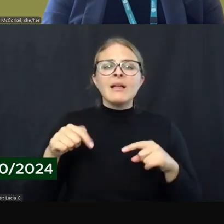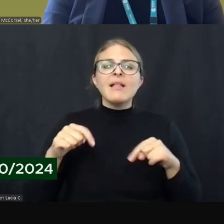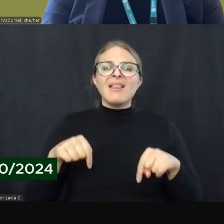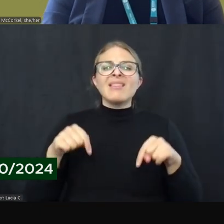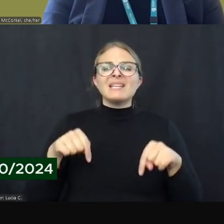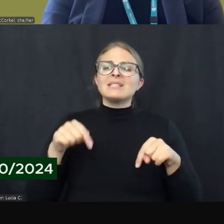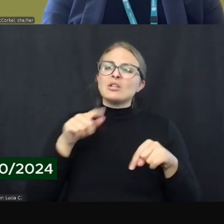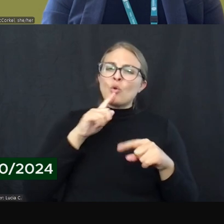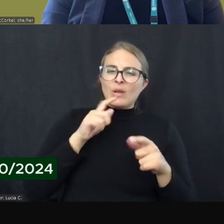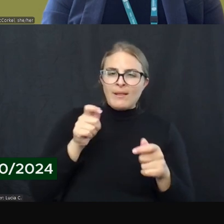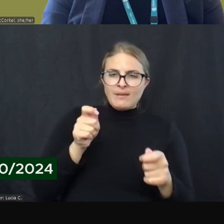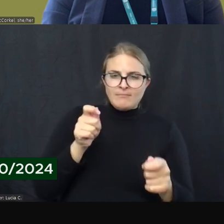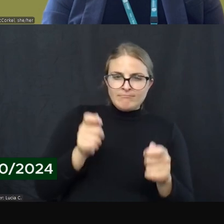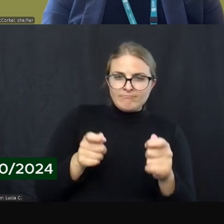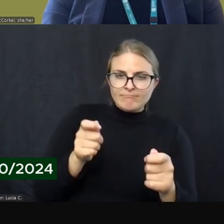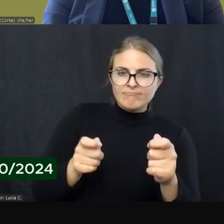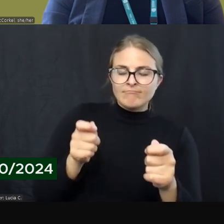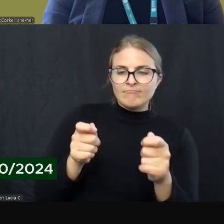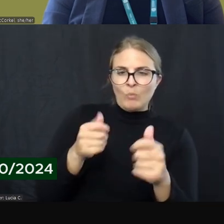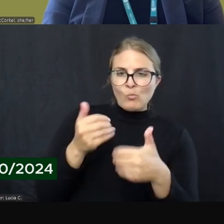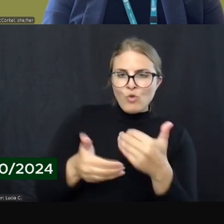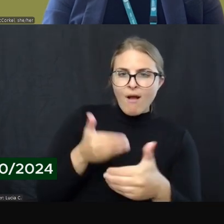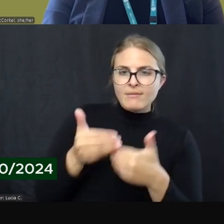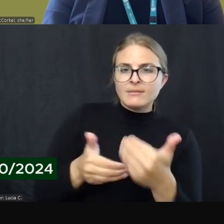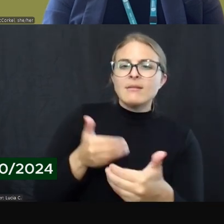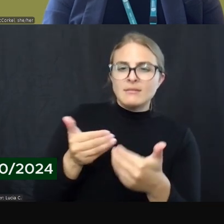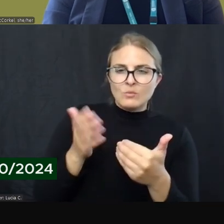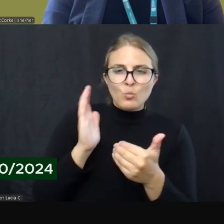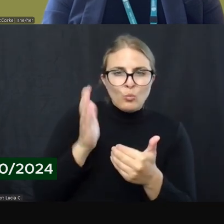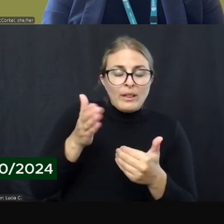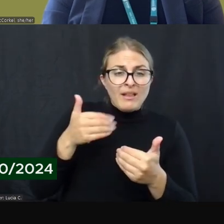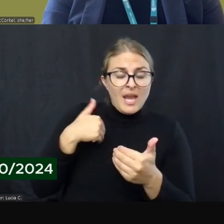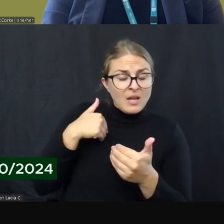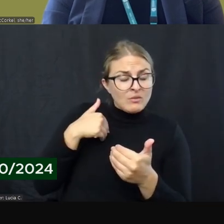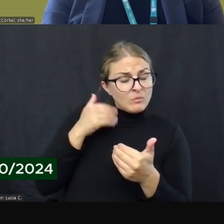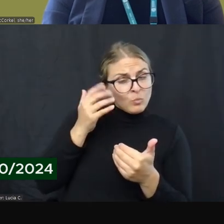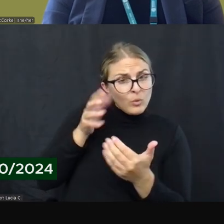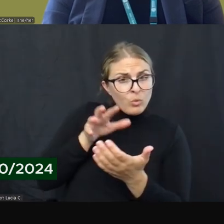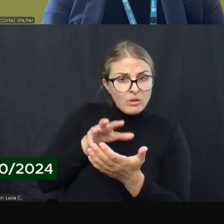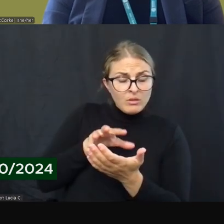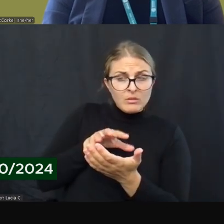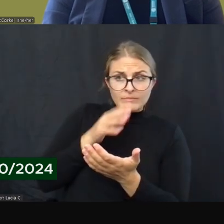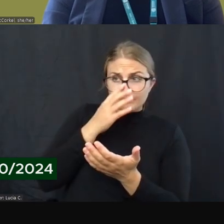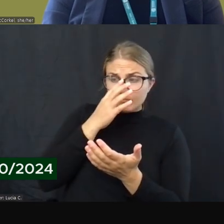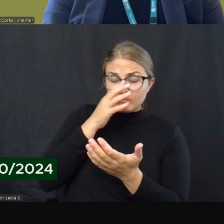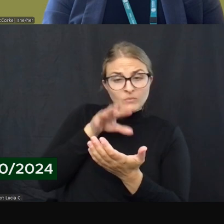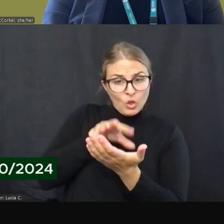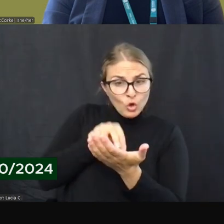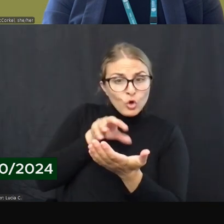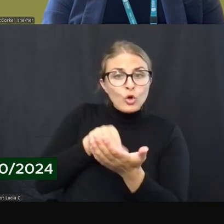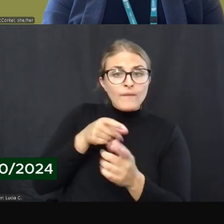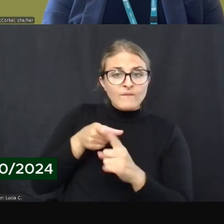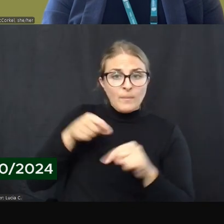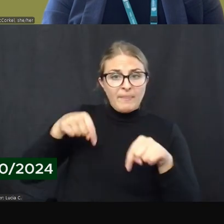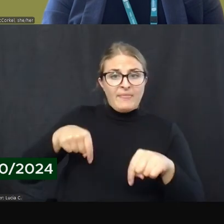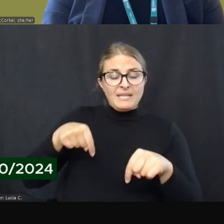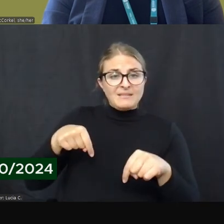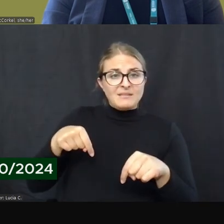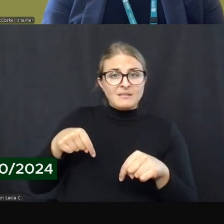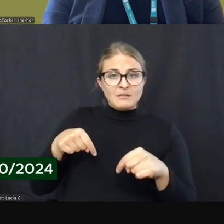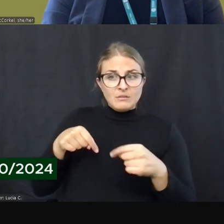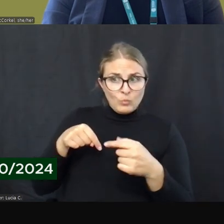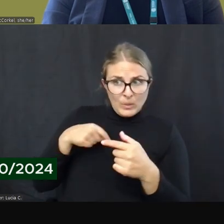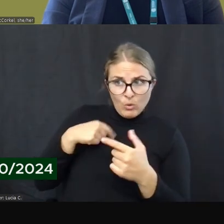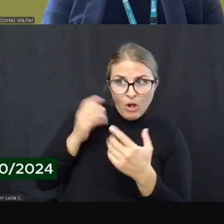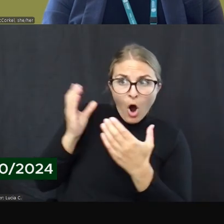process. And I think there are some things we can learn from that we have offered and have worked and that we have offered and may not have worked.